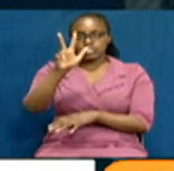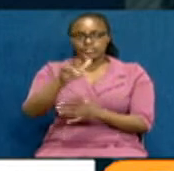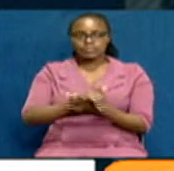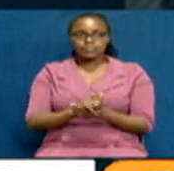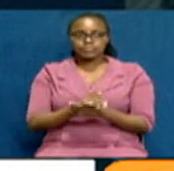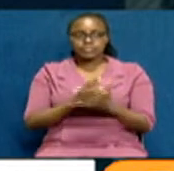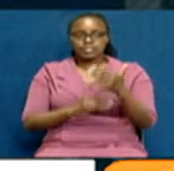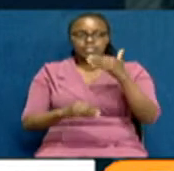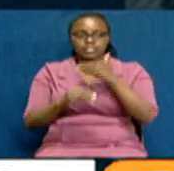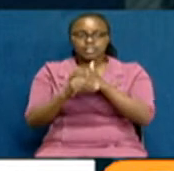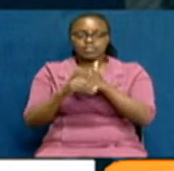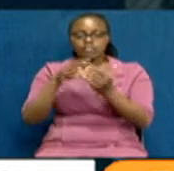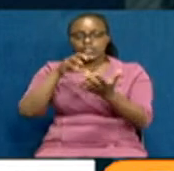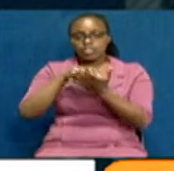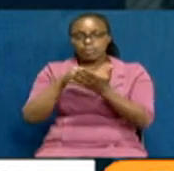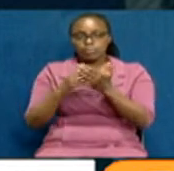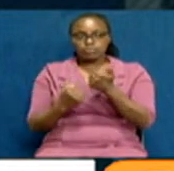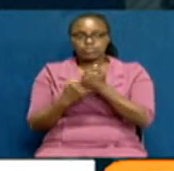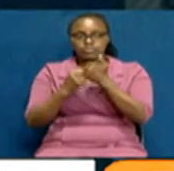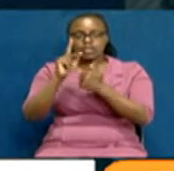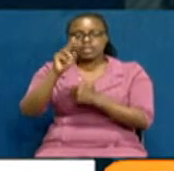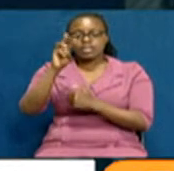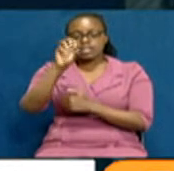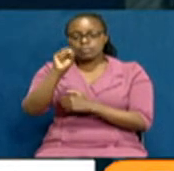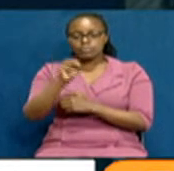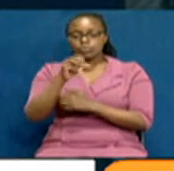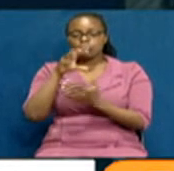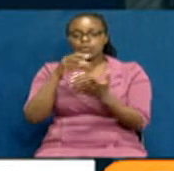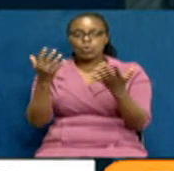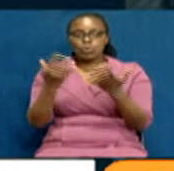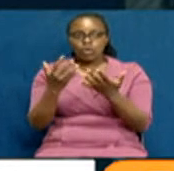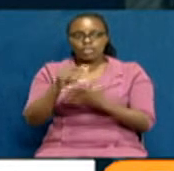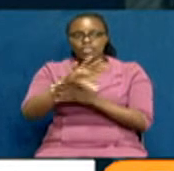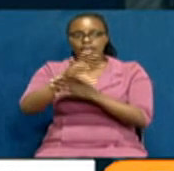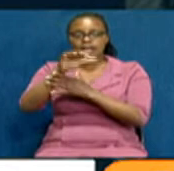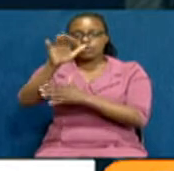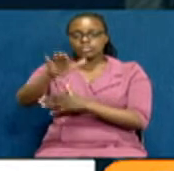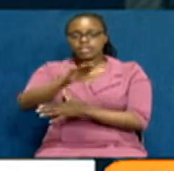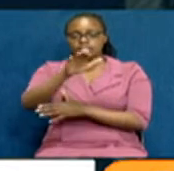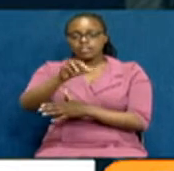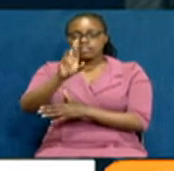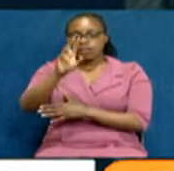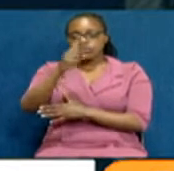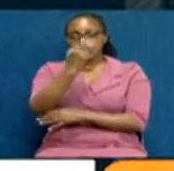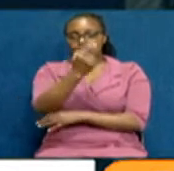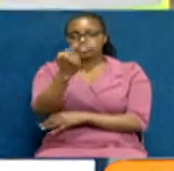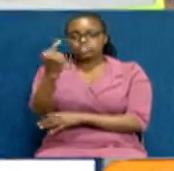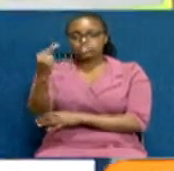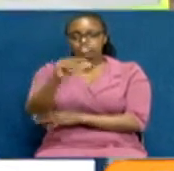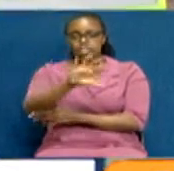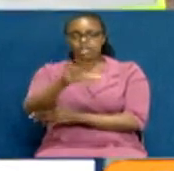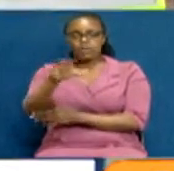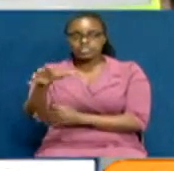An additional six backup Kim's kits will be stationed at the county assembly wards for each county.